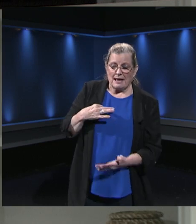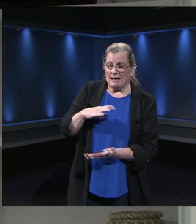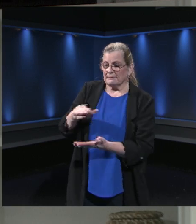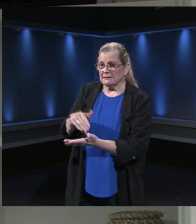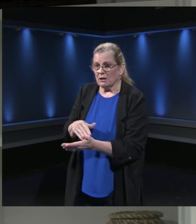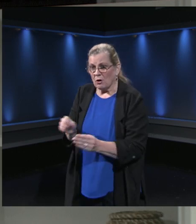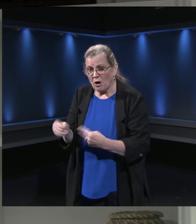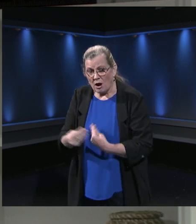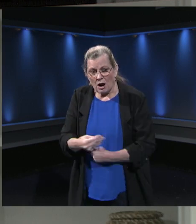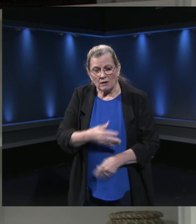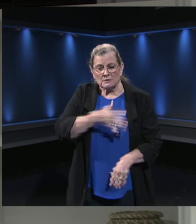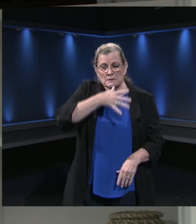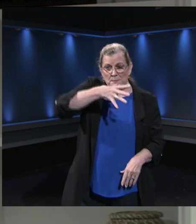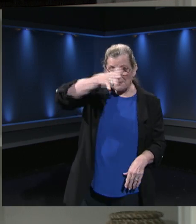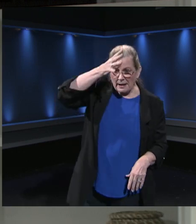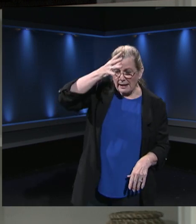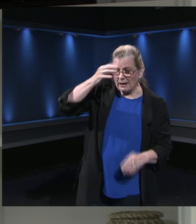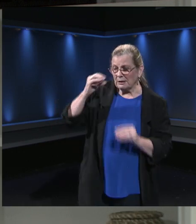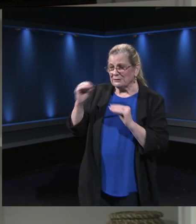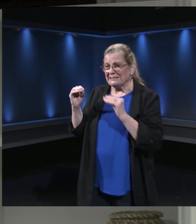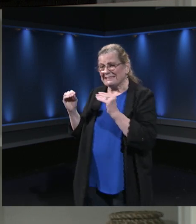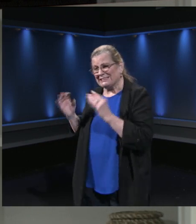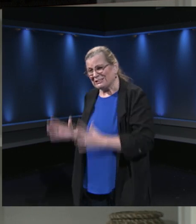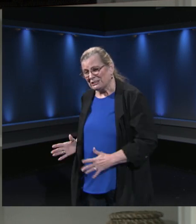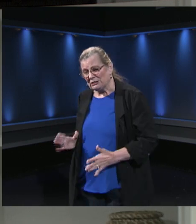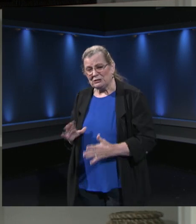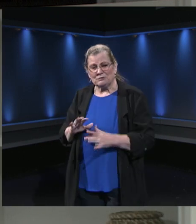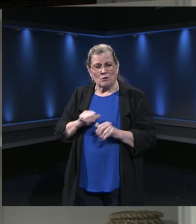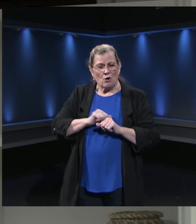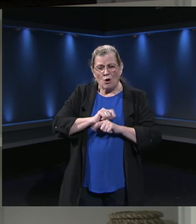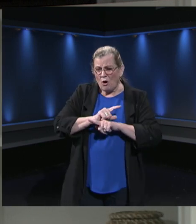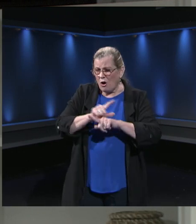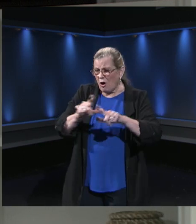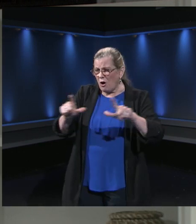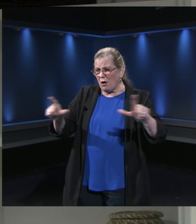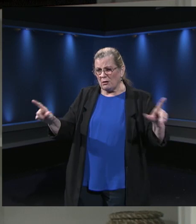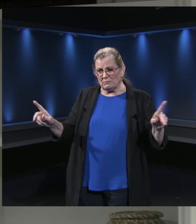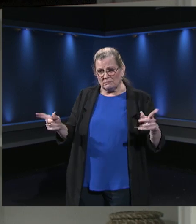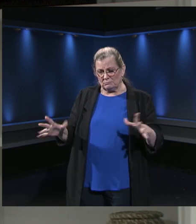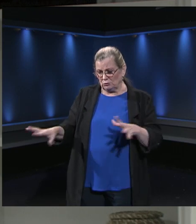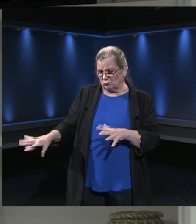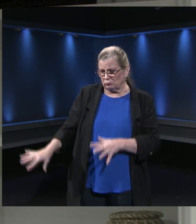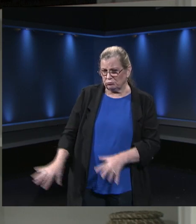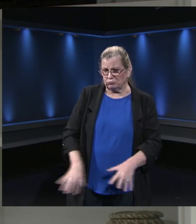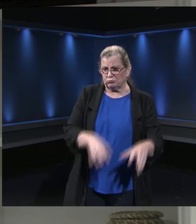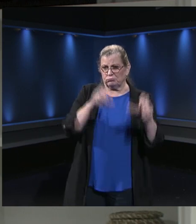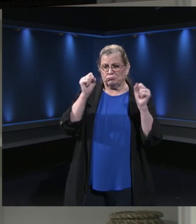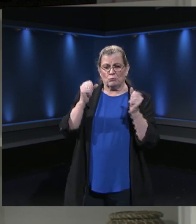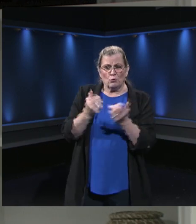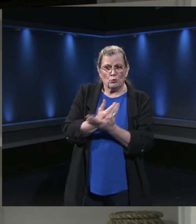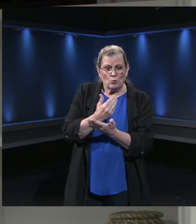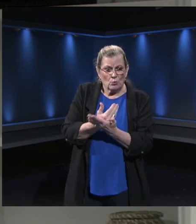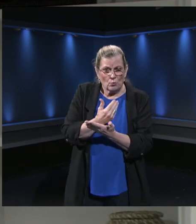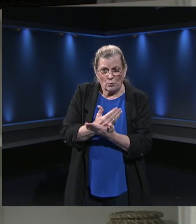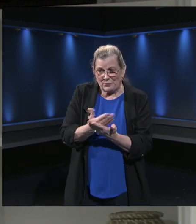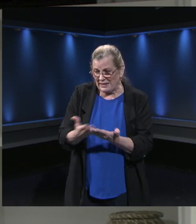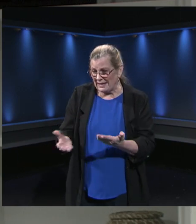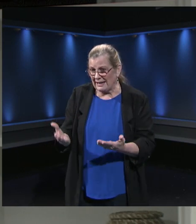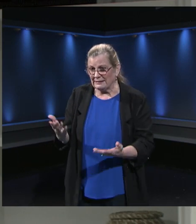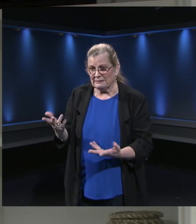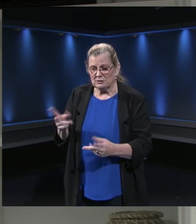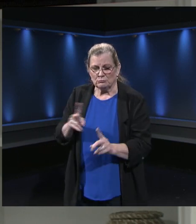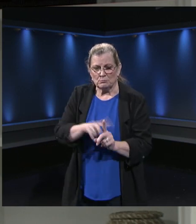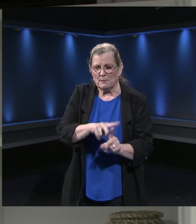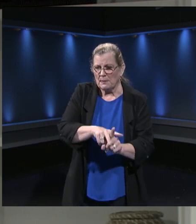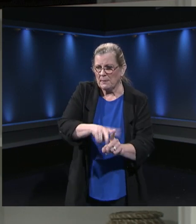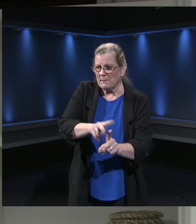all over the system who have taken lessons learned from the spring and have applied them as we prepare for